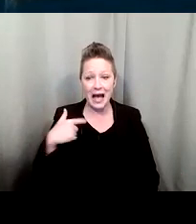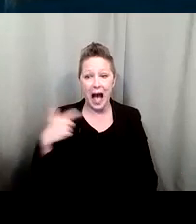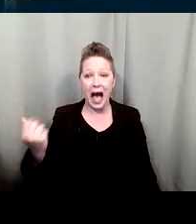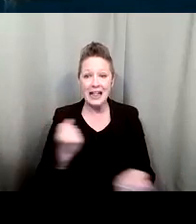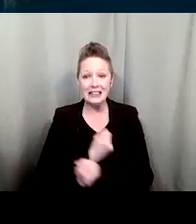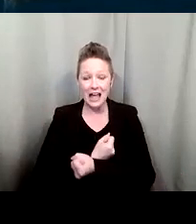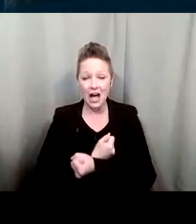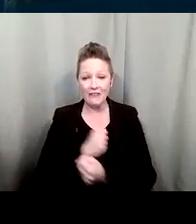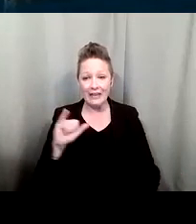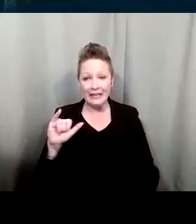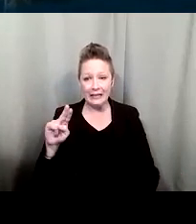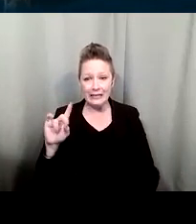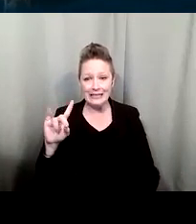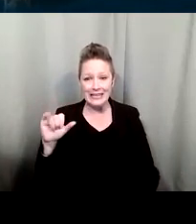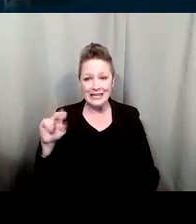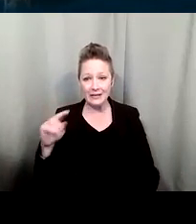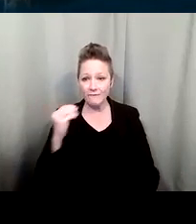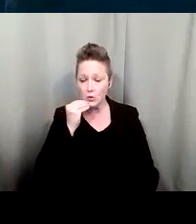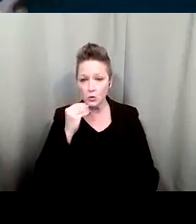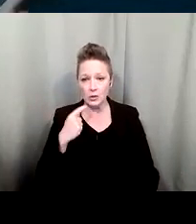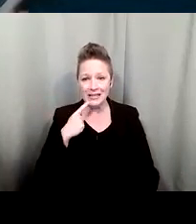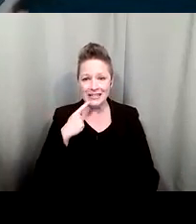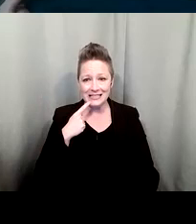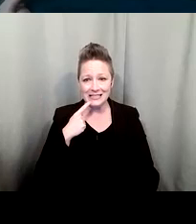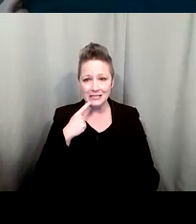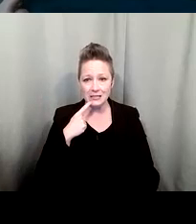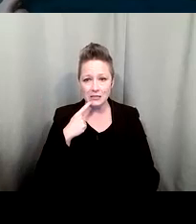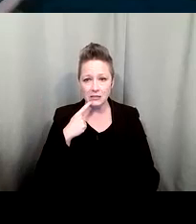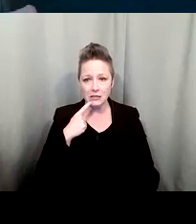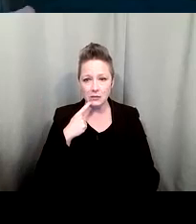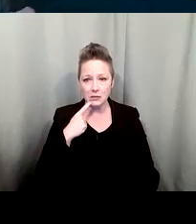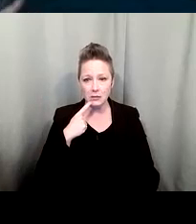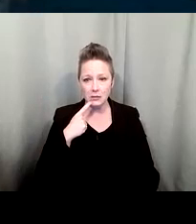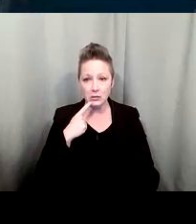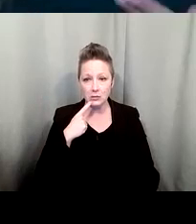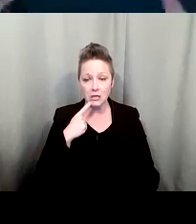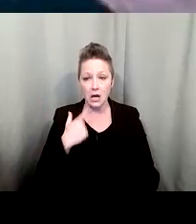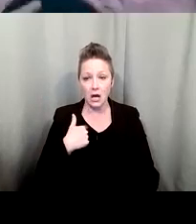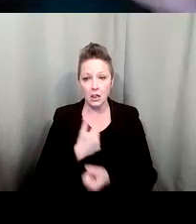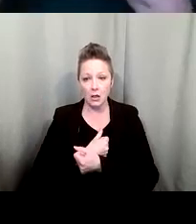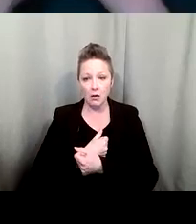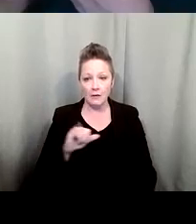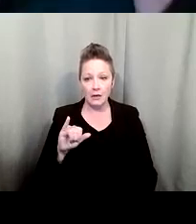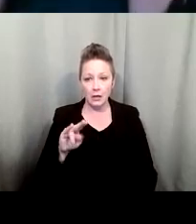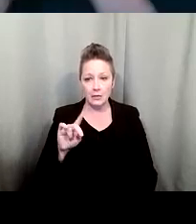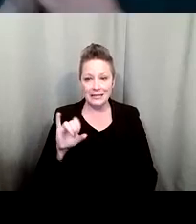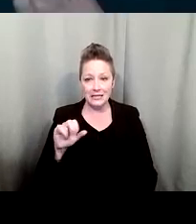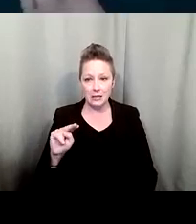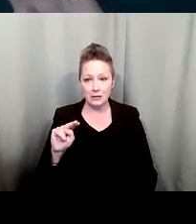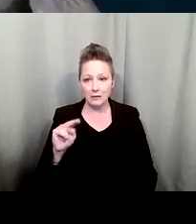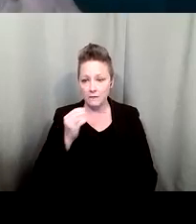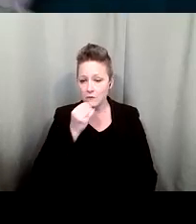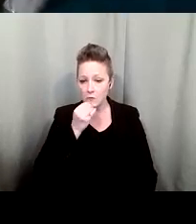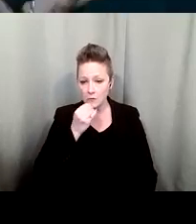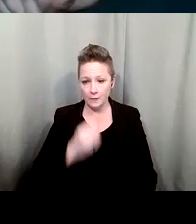food. We don't say that. We say Indian. I love Indian food. All movements inside